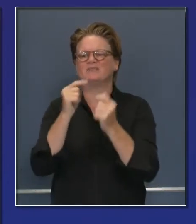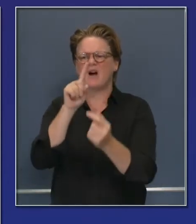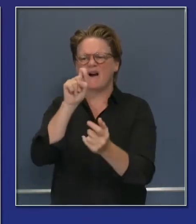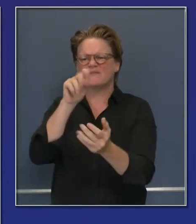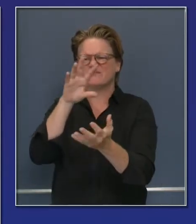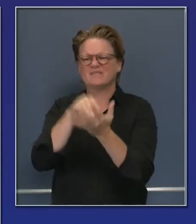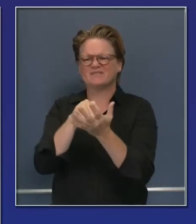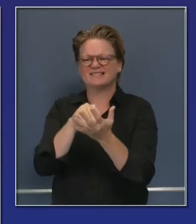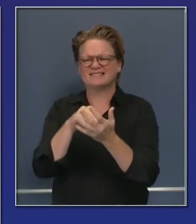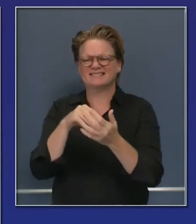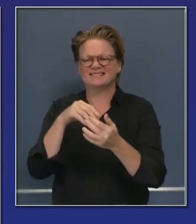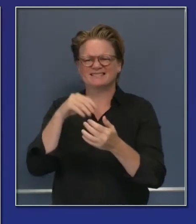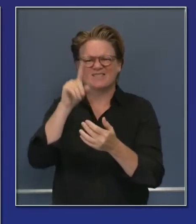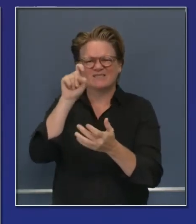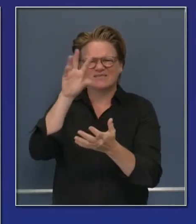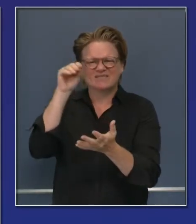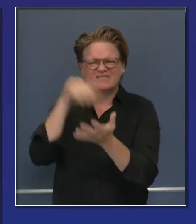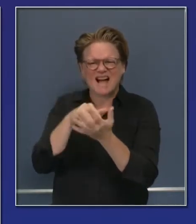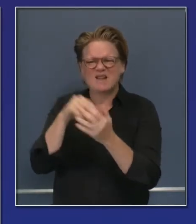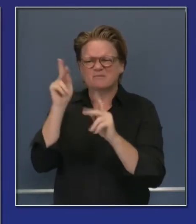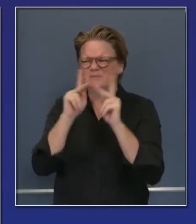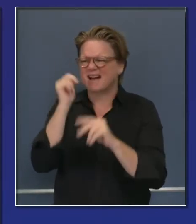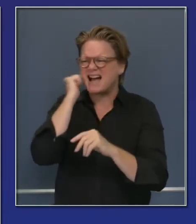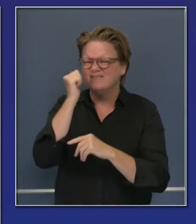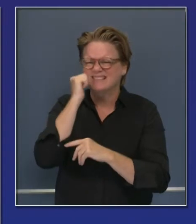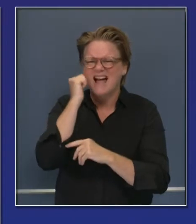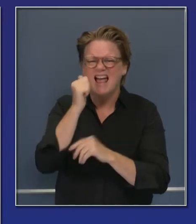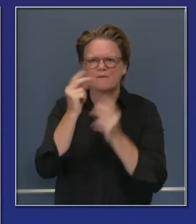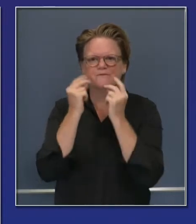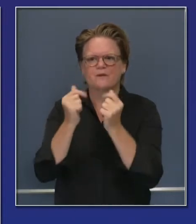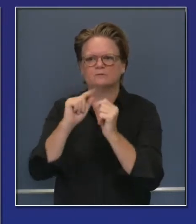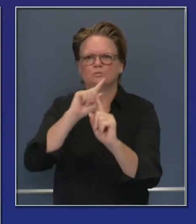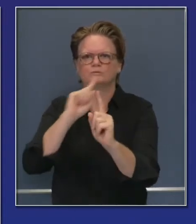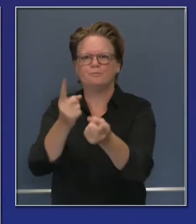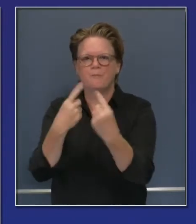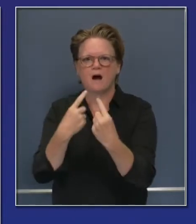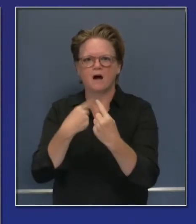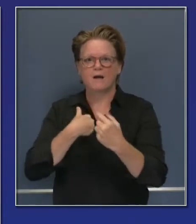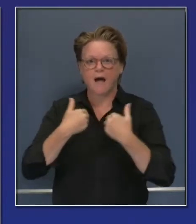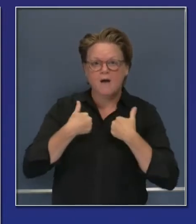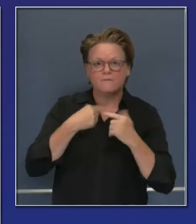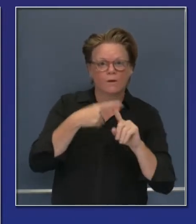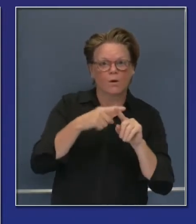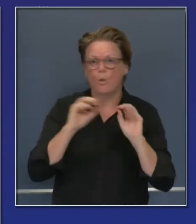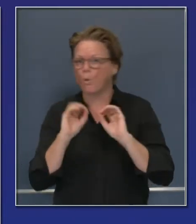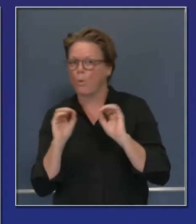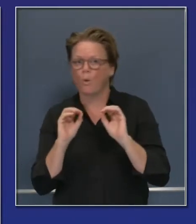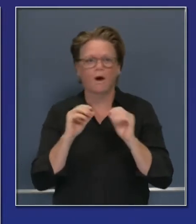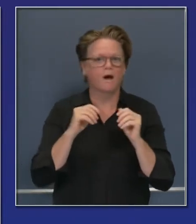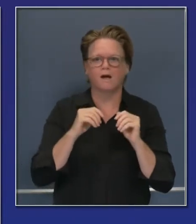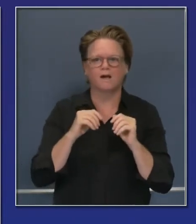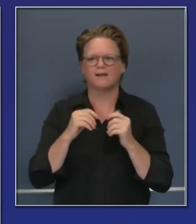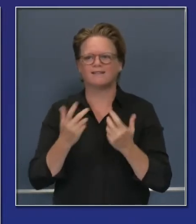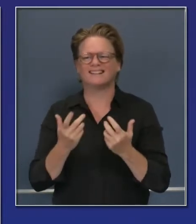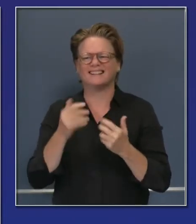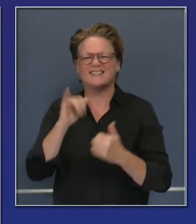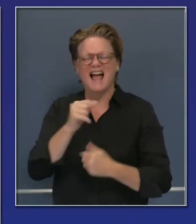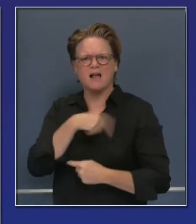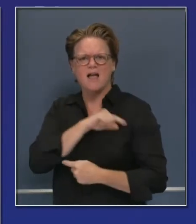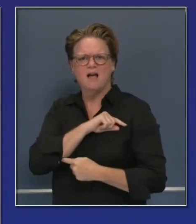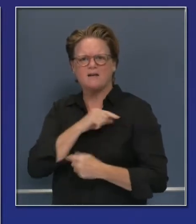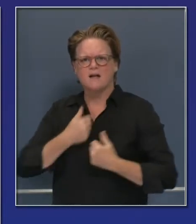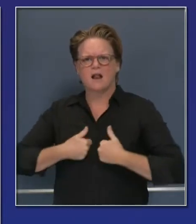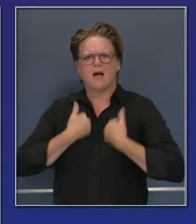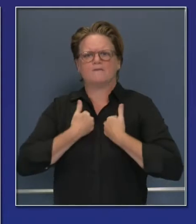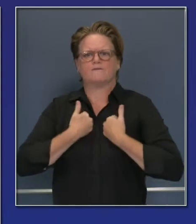and get those results back really quickly will really impact people's quality of life. I think of certainly as we approach